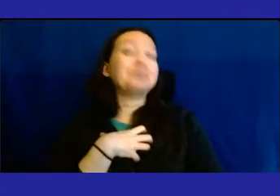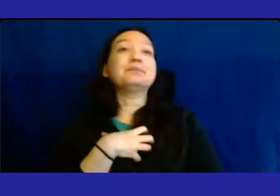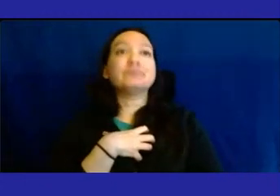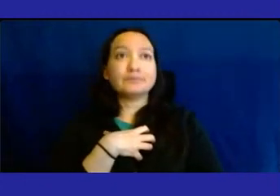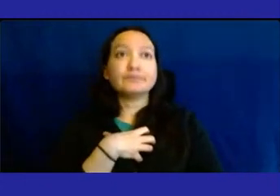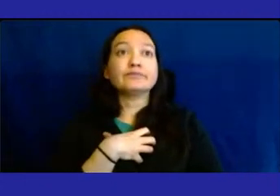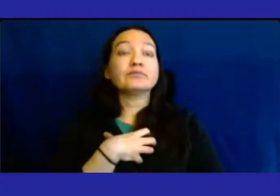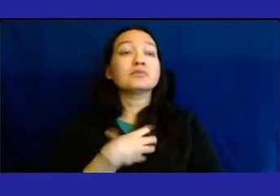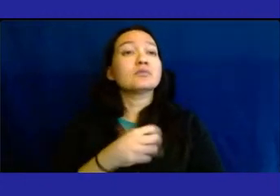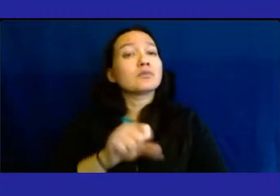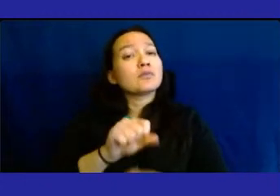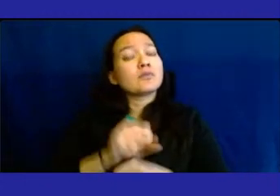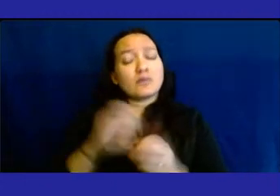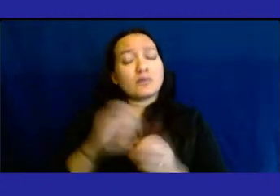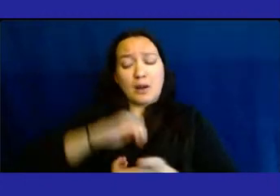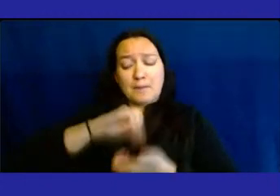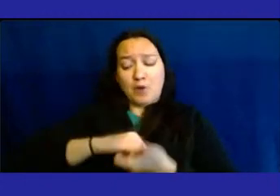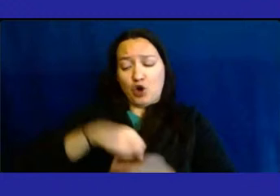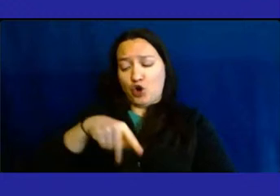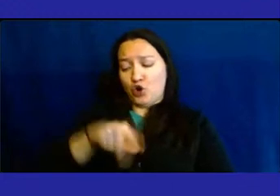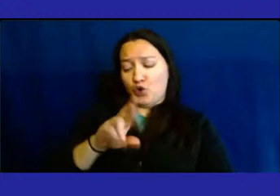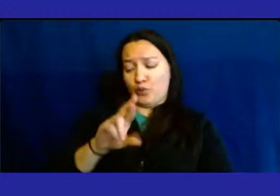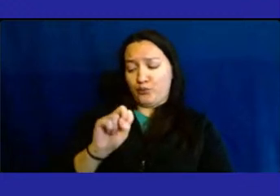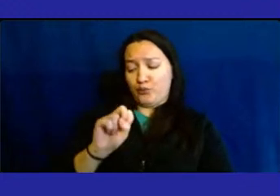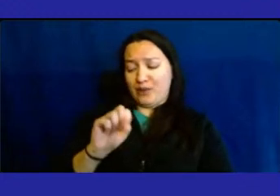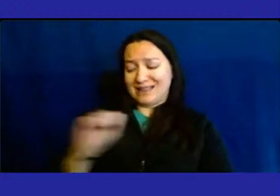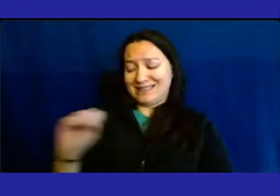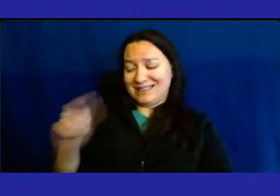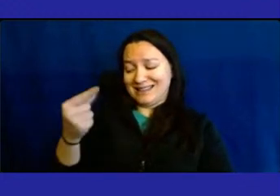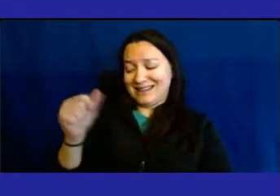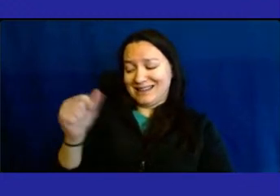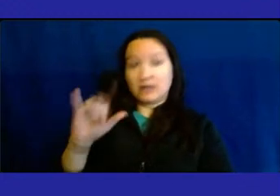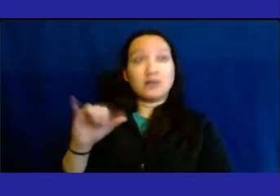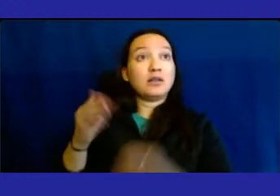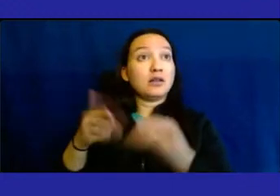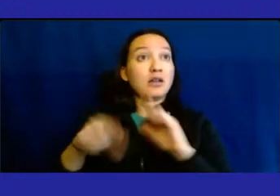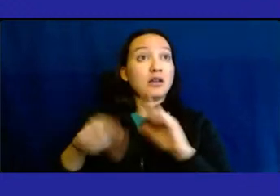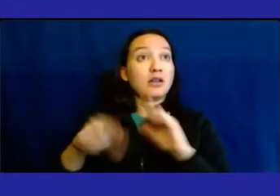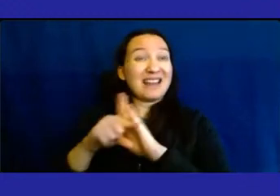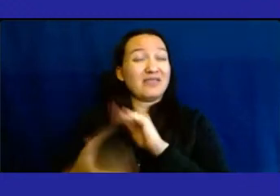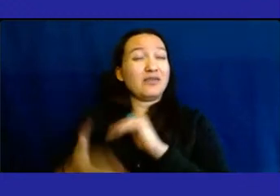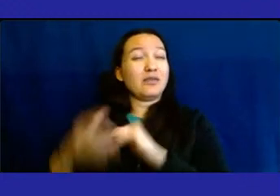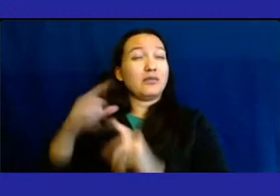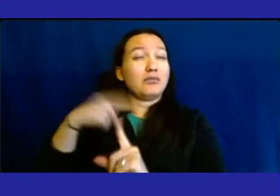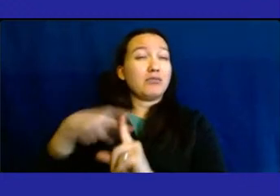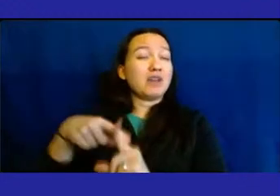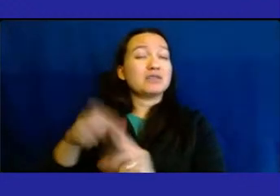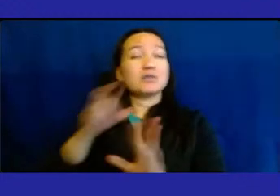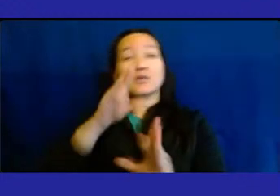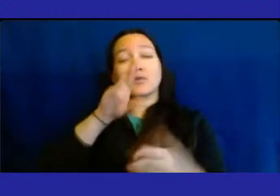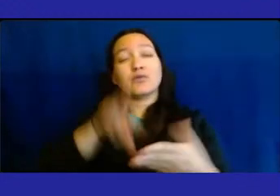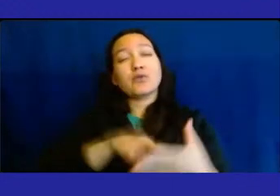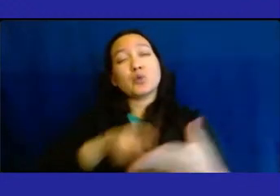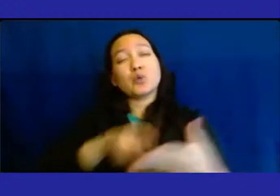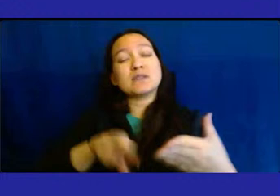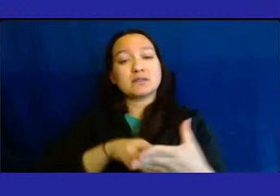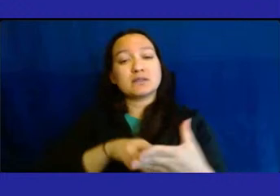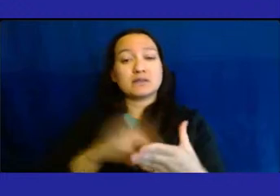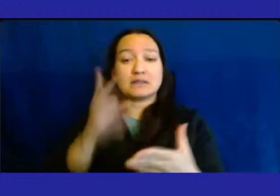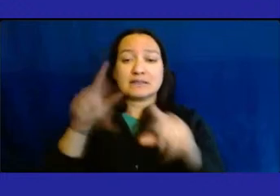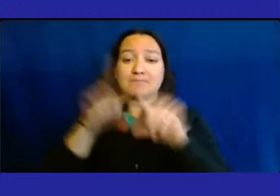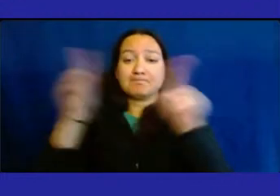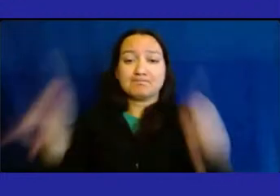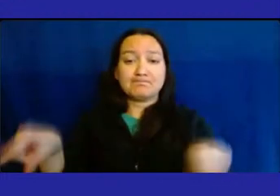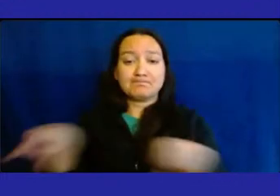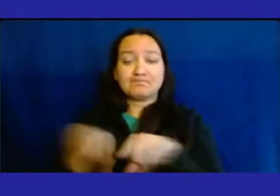with Press-Ganey to improve response time to both negative and positive reviews. On the attached slide is a visual of a